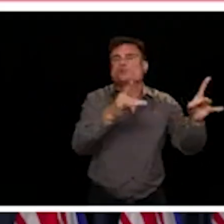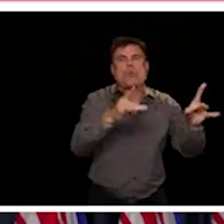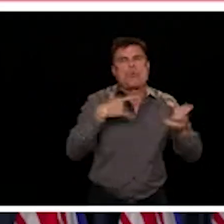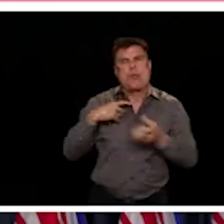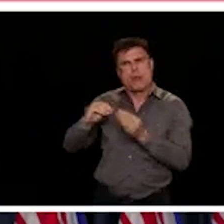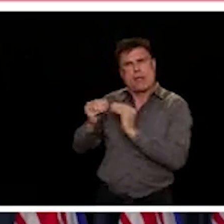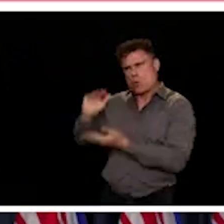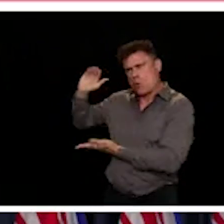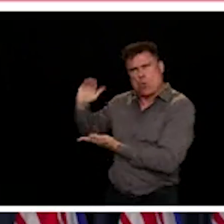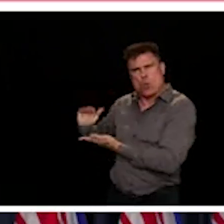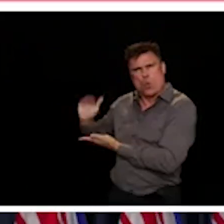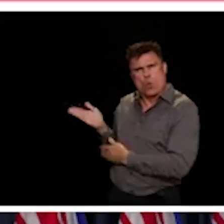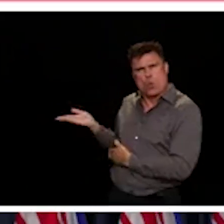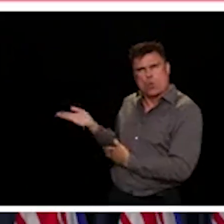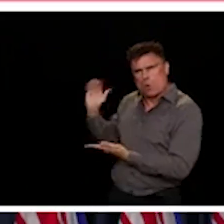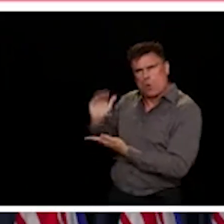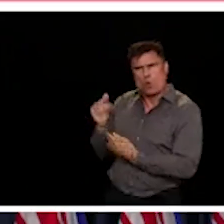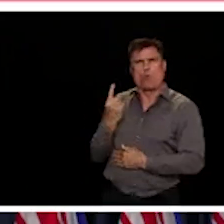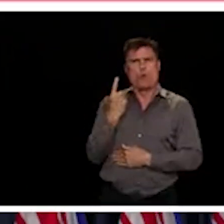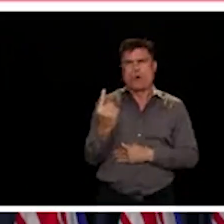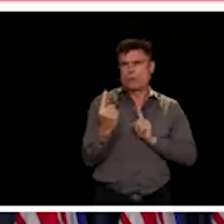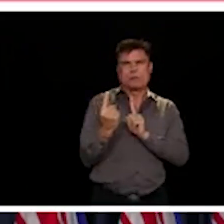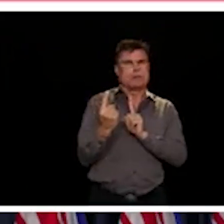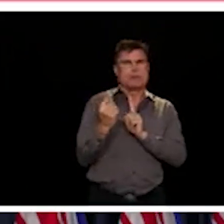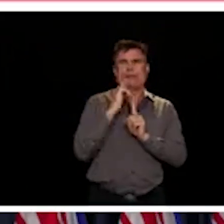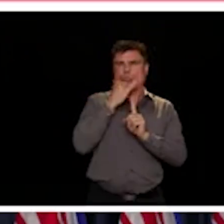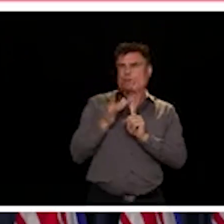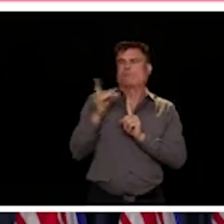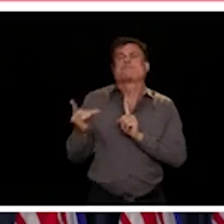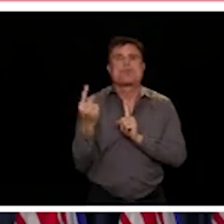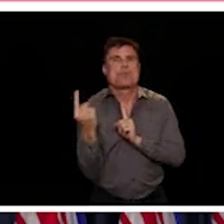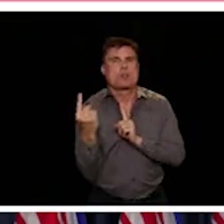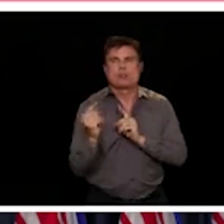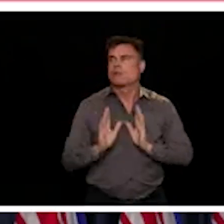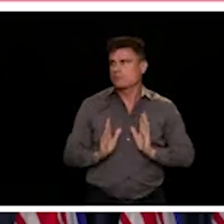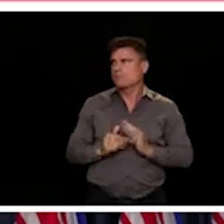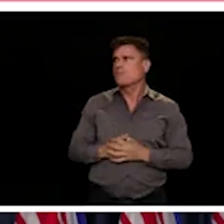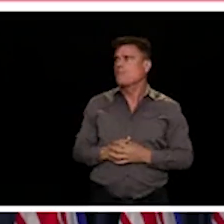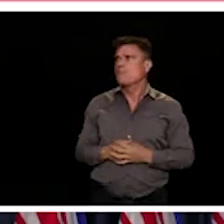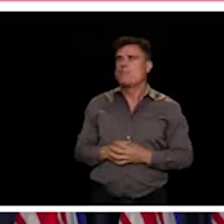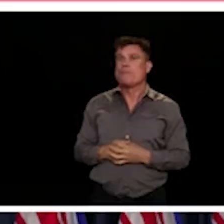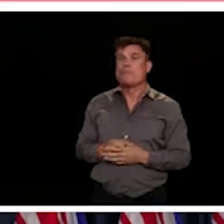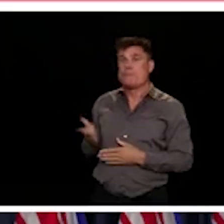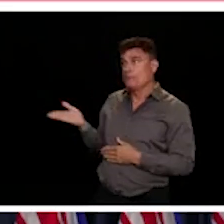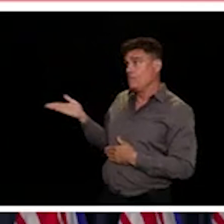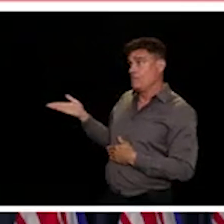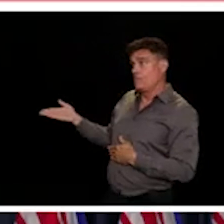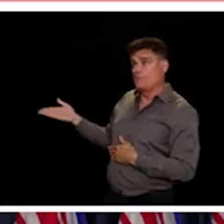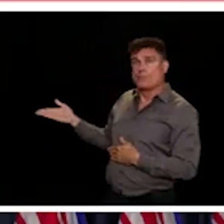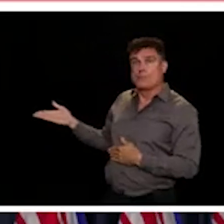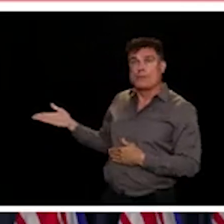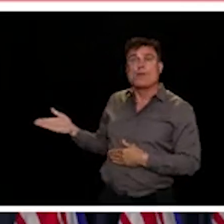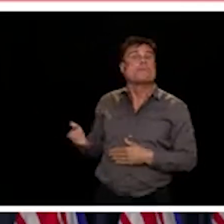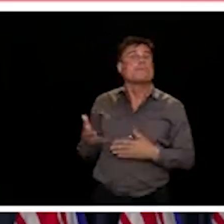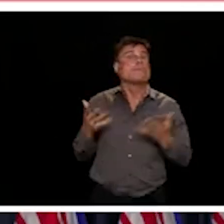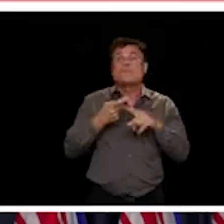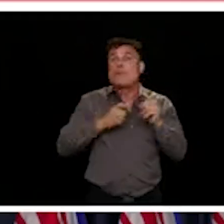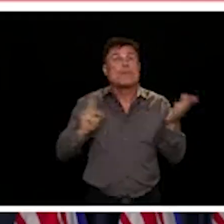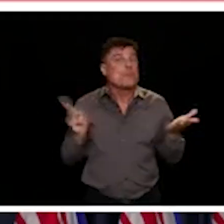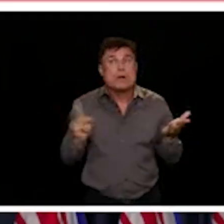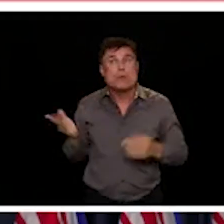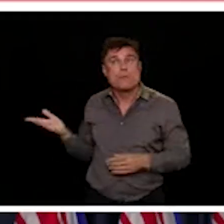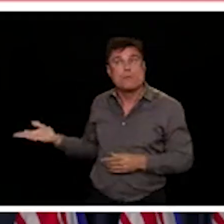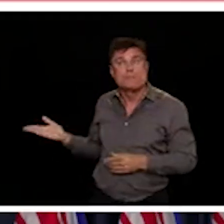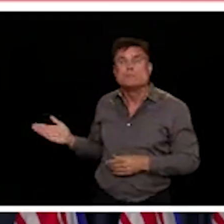So these models are calibrated using our BC data, and it really helps us understand that they're